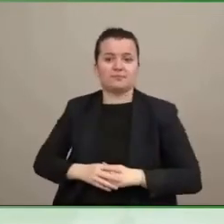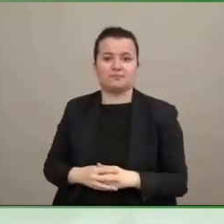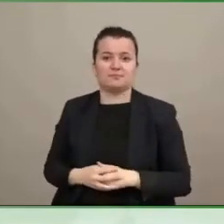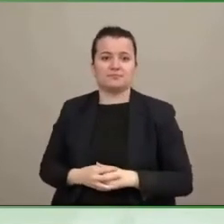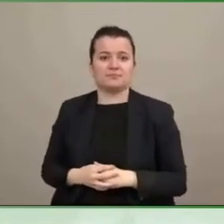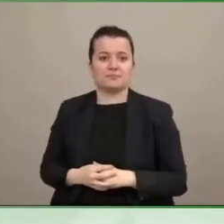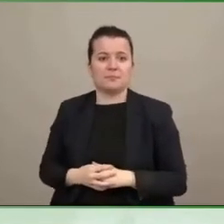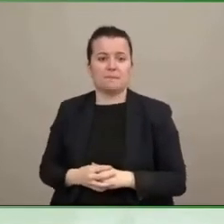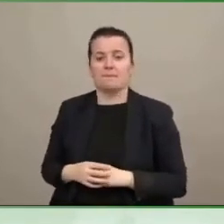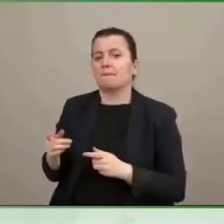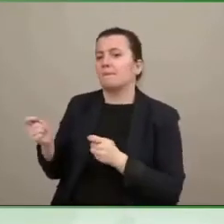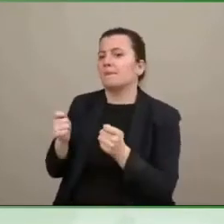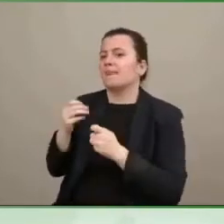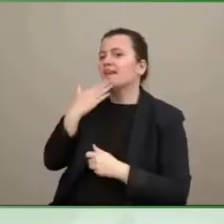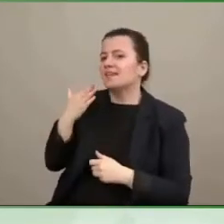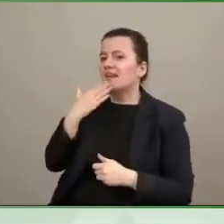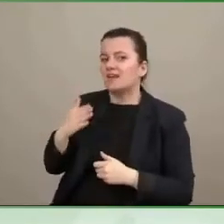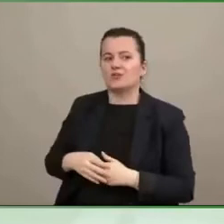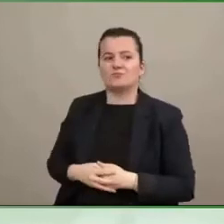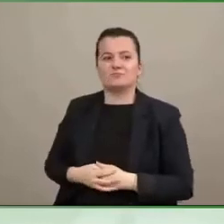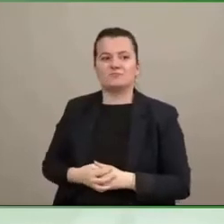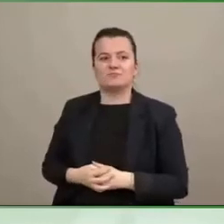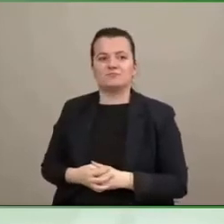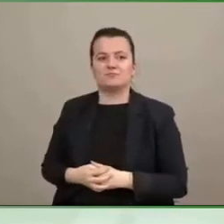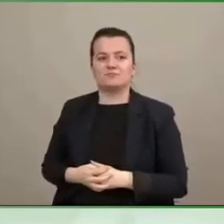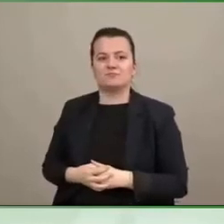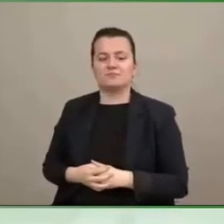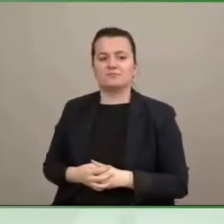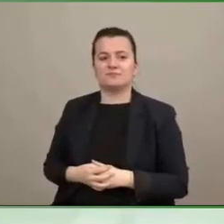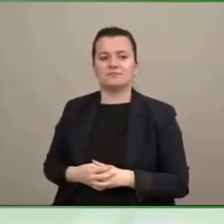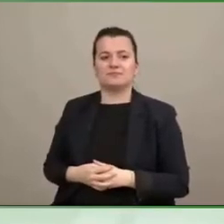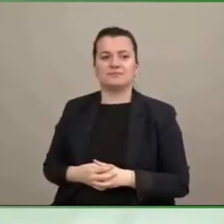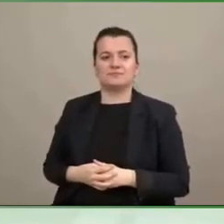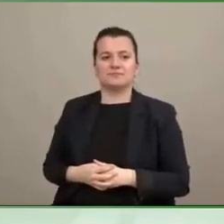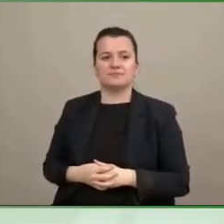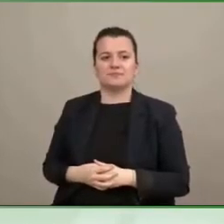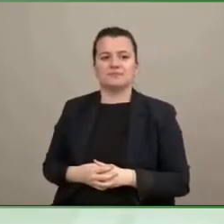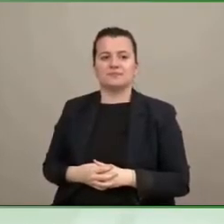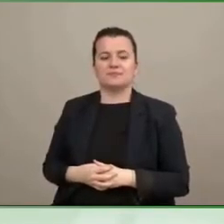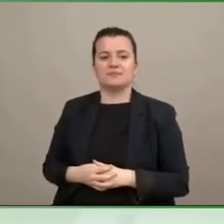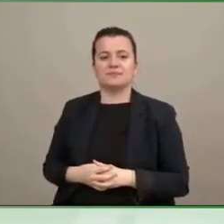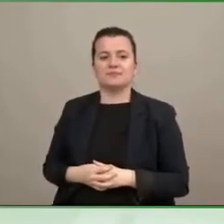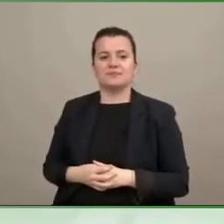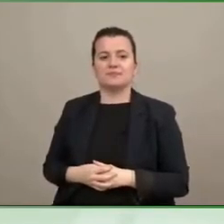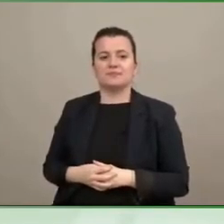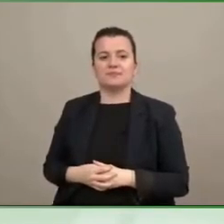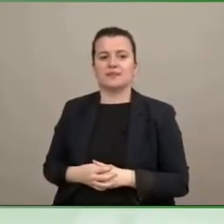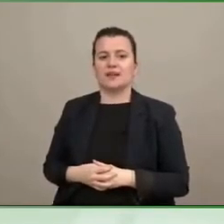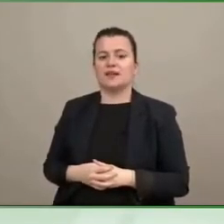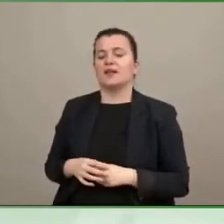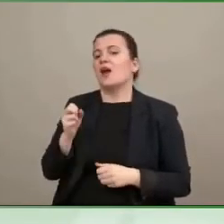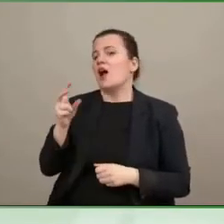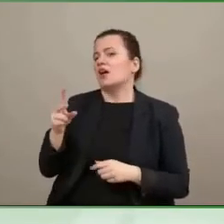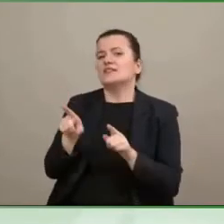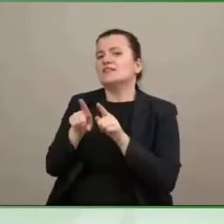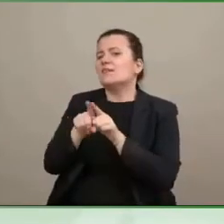drawing to a close, but before we actually get to that close, I'd like to ask you